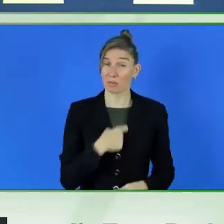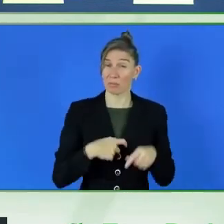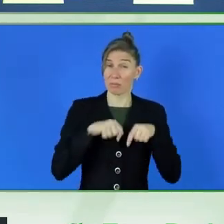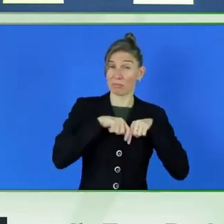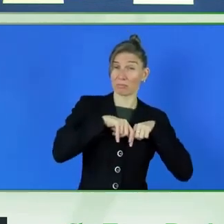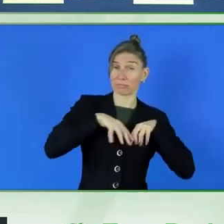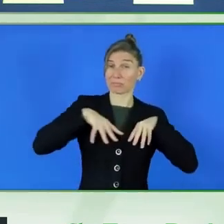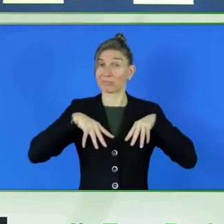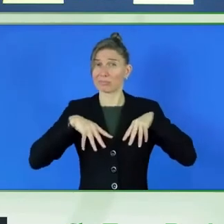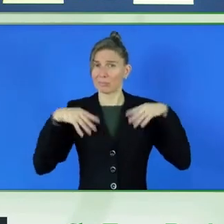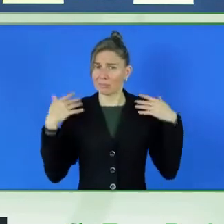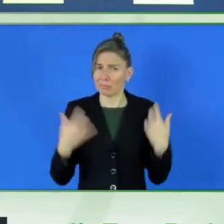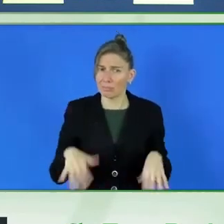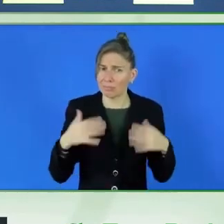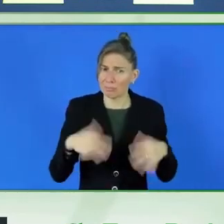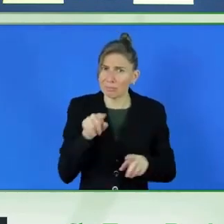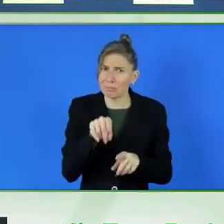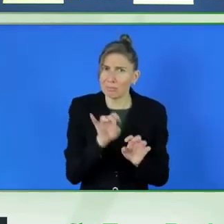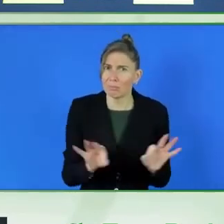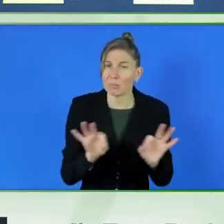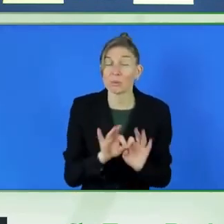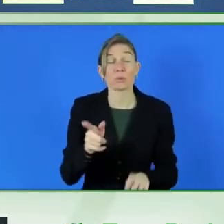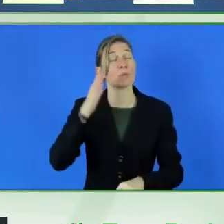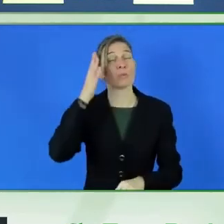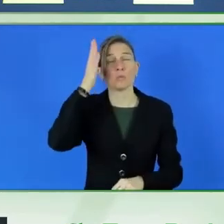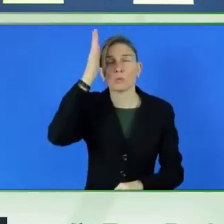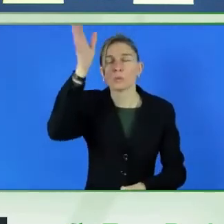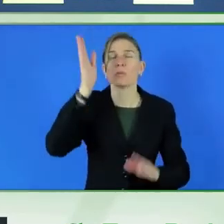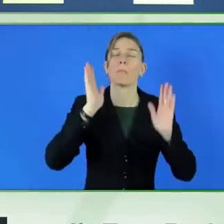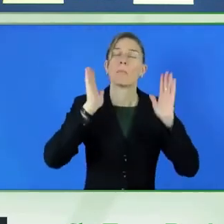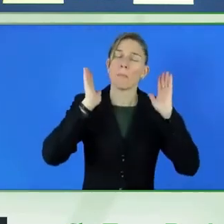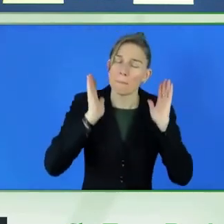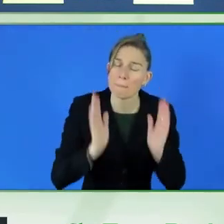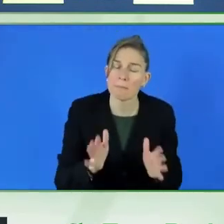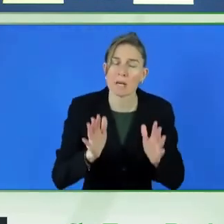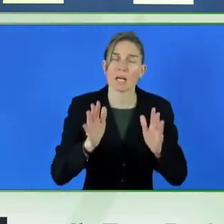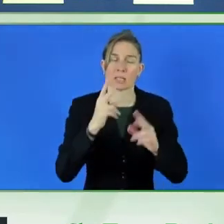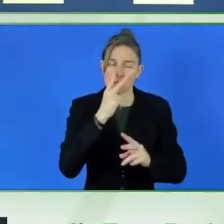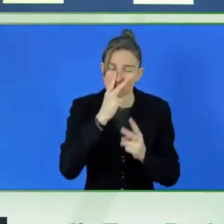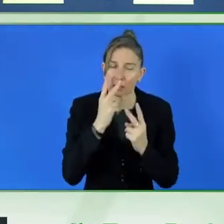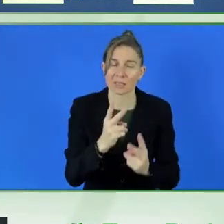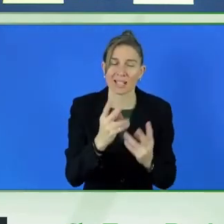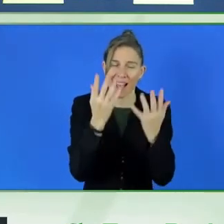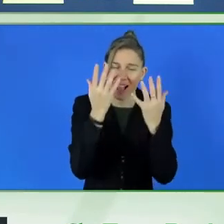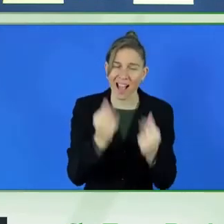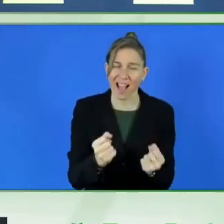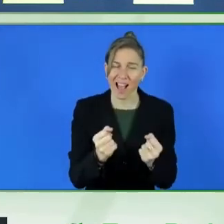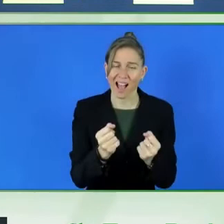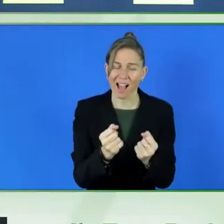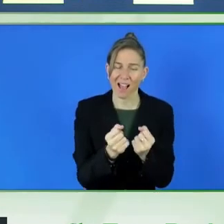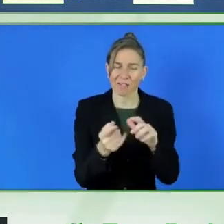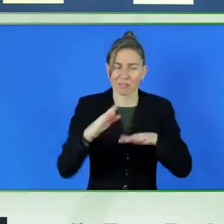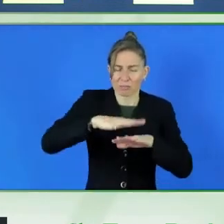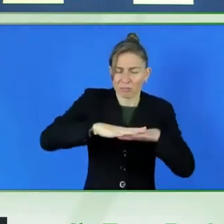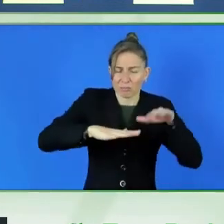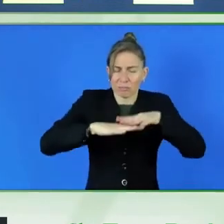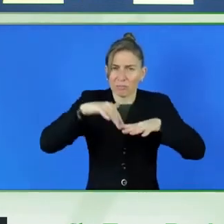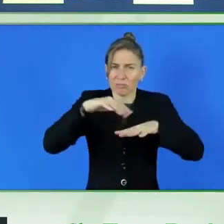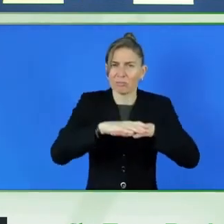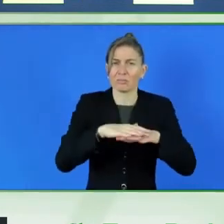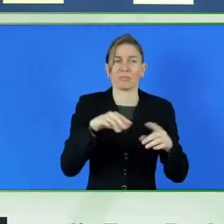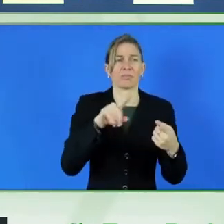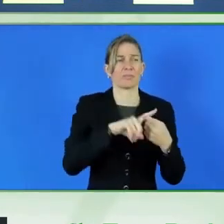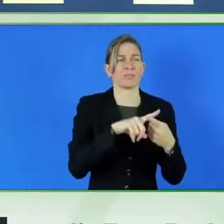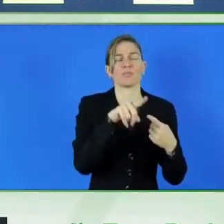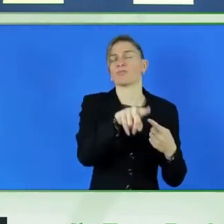that the future must be intersectional. That we must come together across race, gender, the different